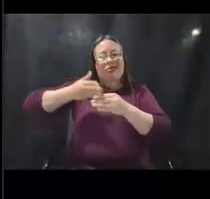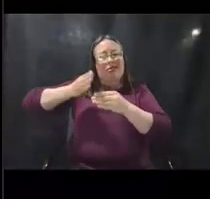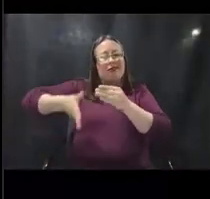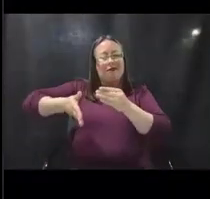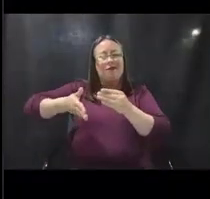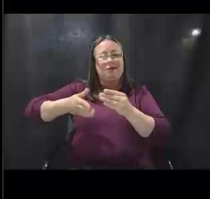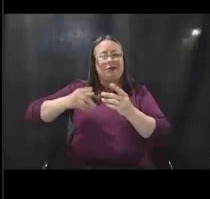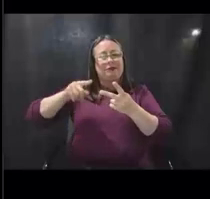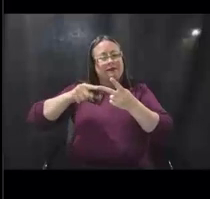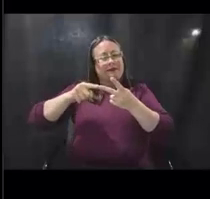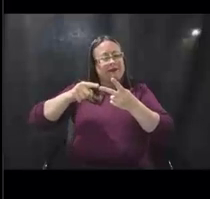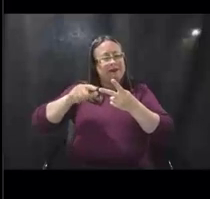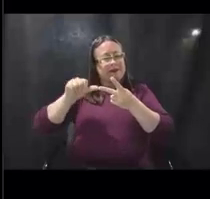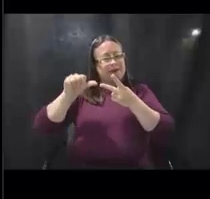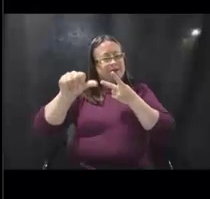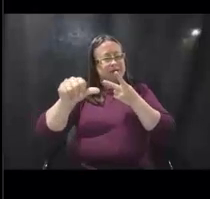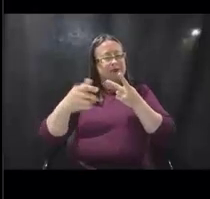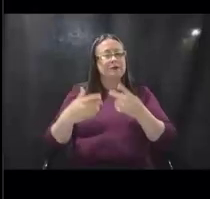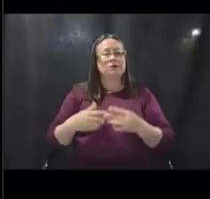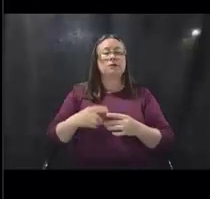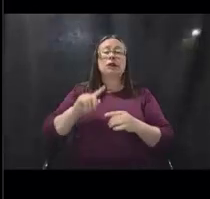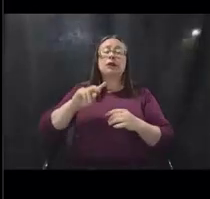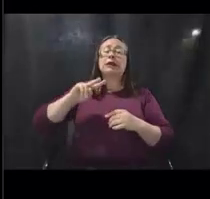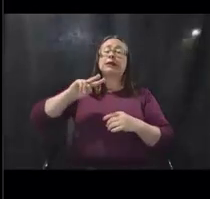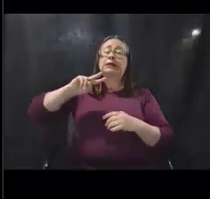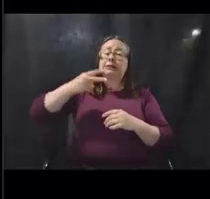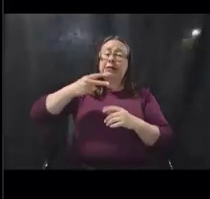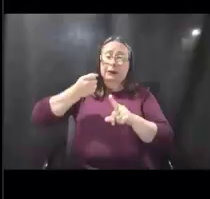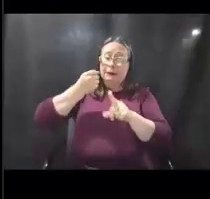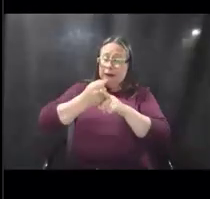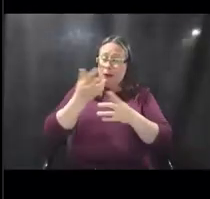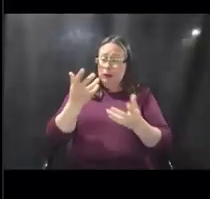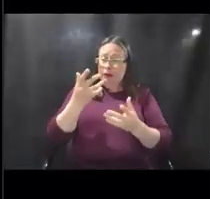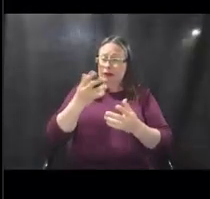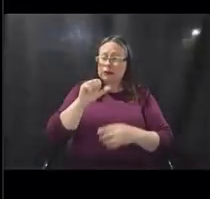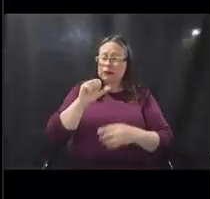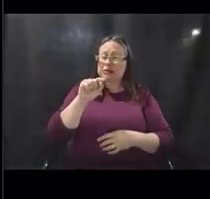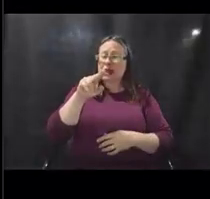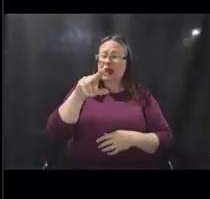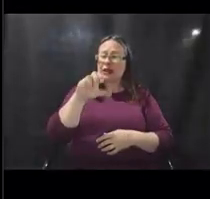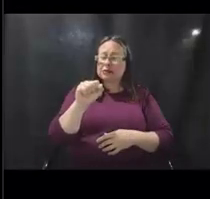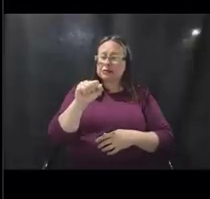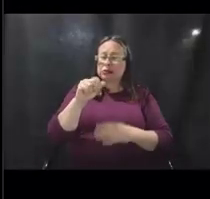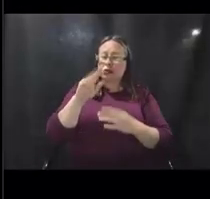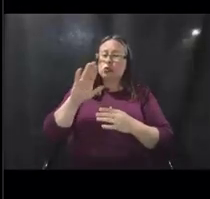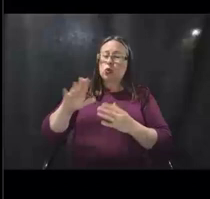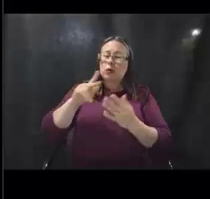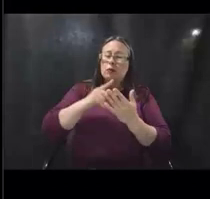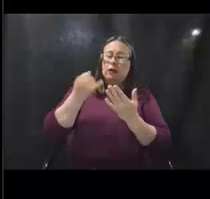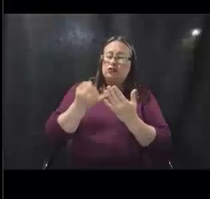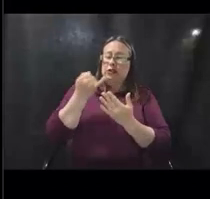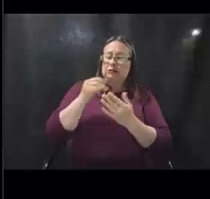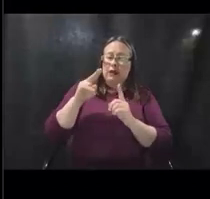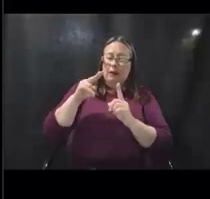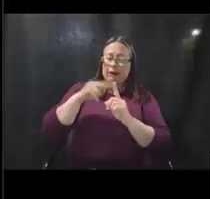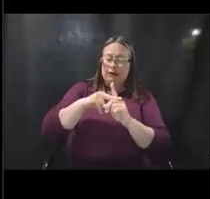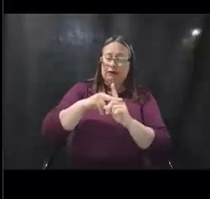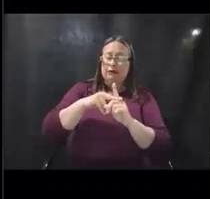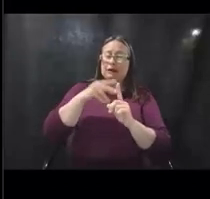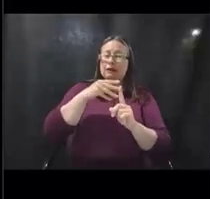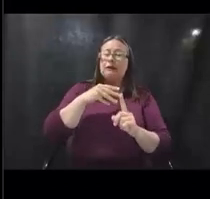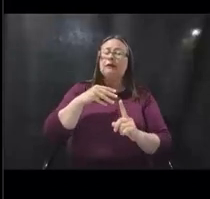The second factor that impacts your information requirements is the status of your project application and your funding from FEMA.